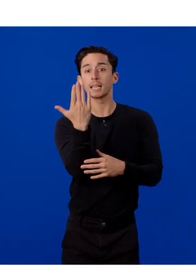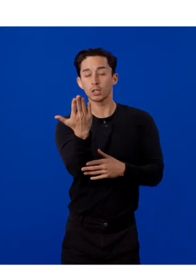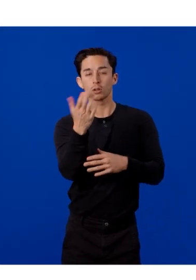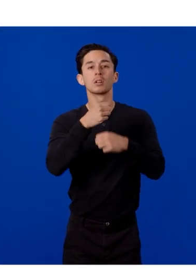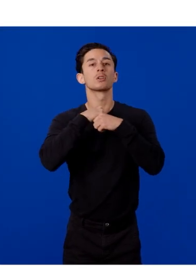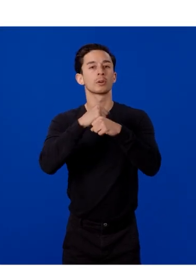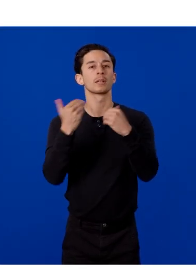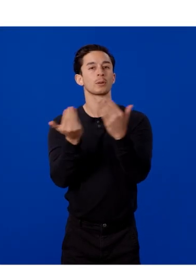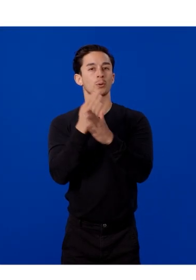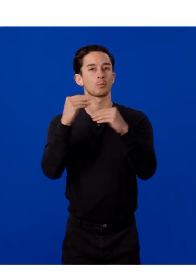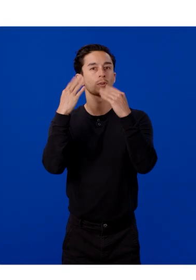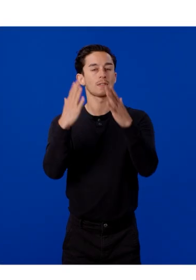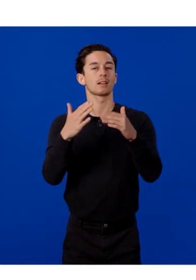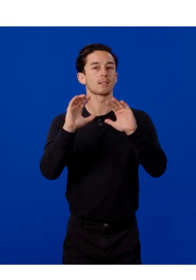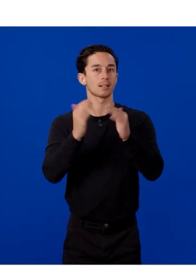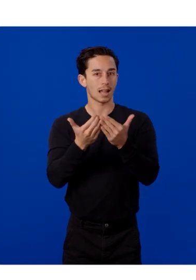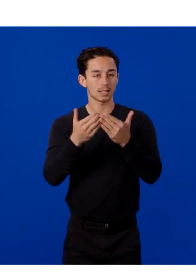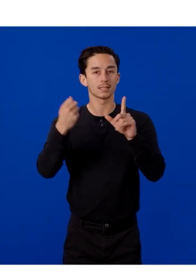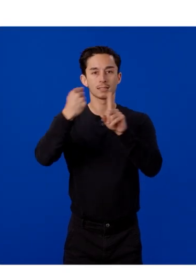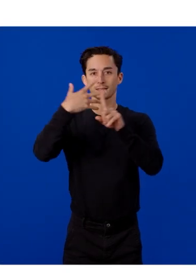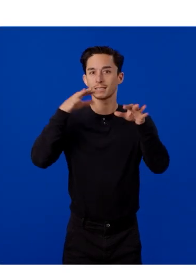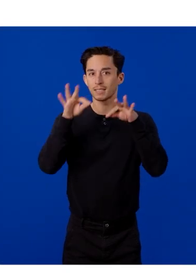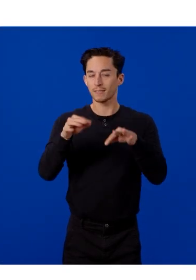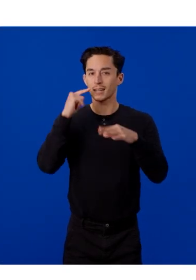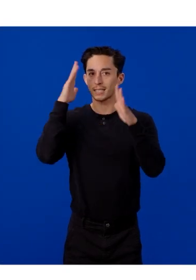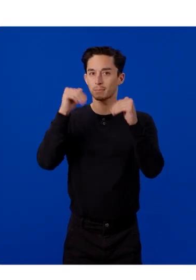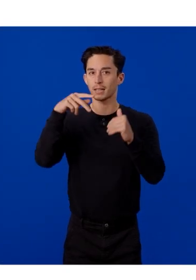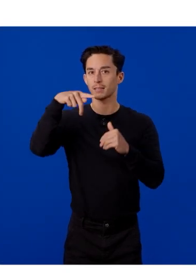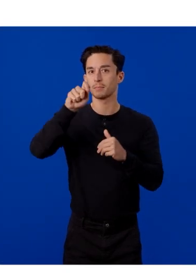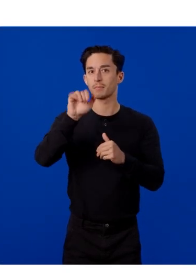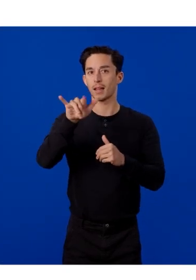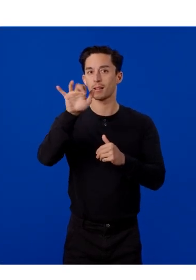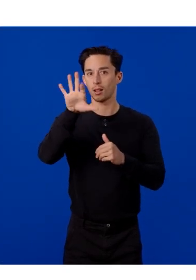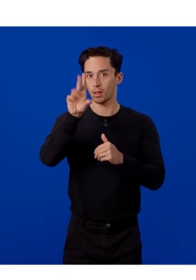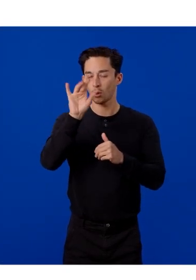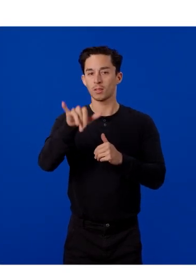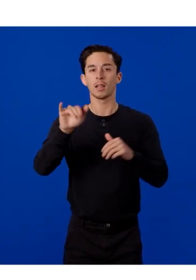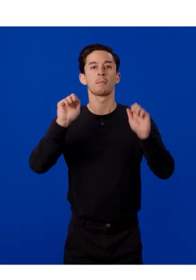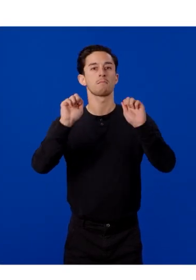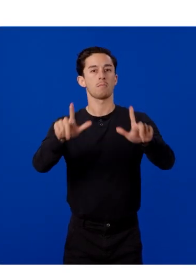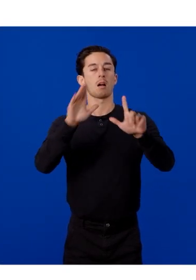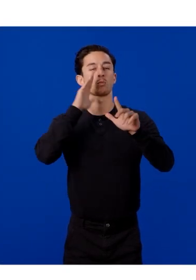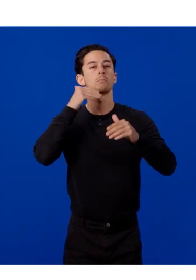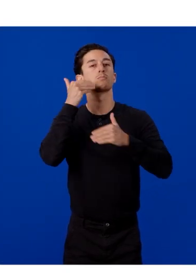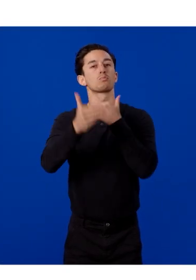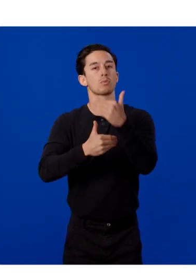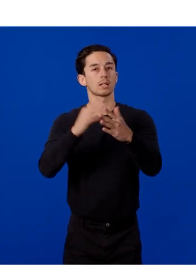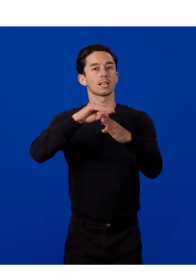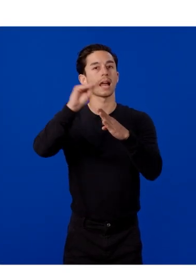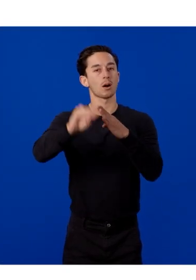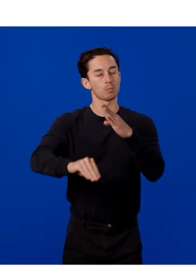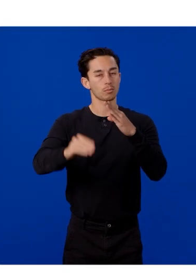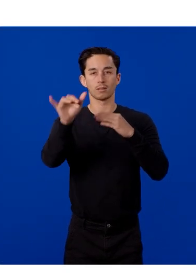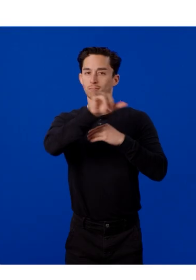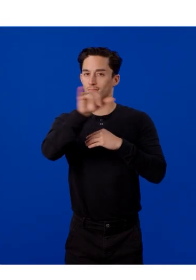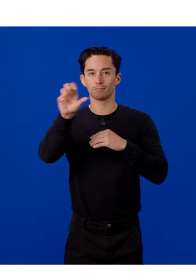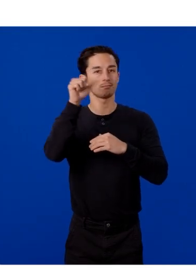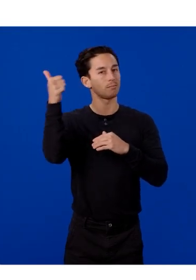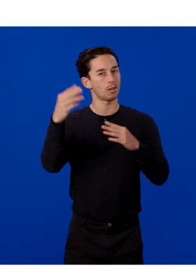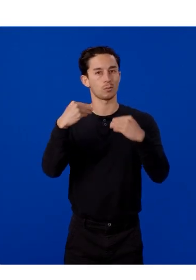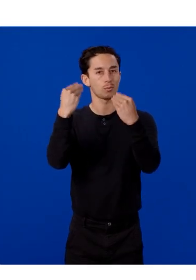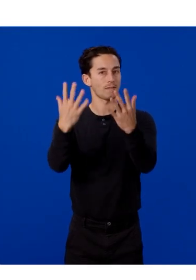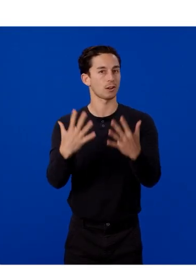provider class, define the expected payload, and the block can process its outputs like from any other provider.